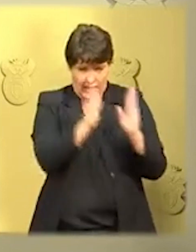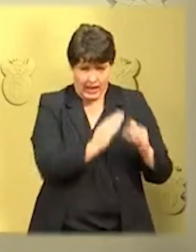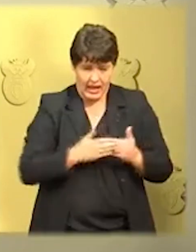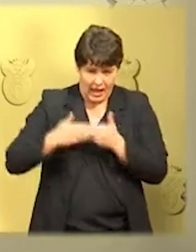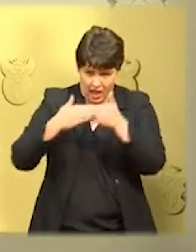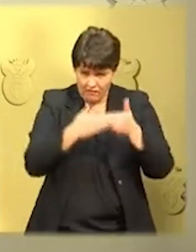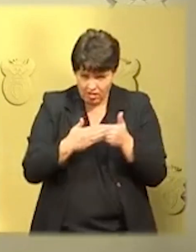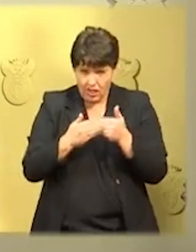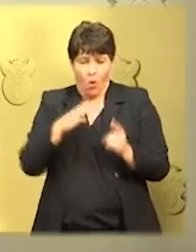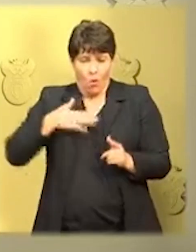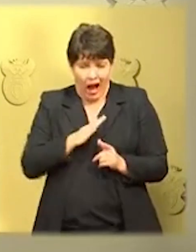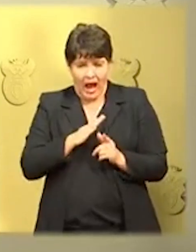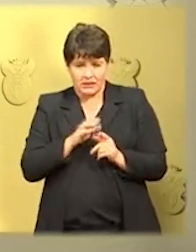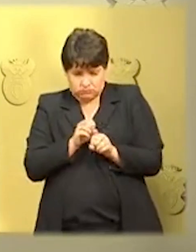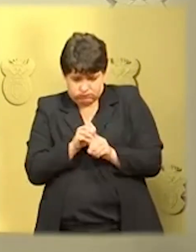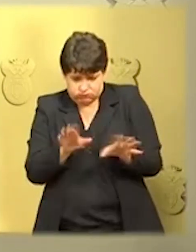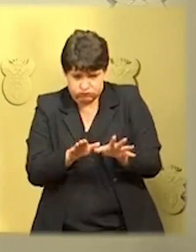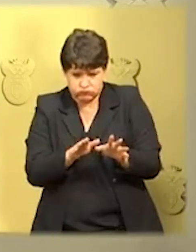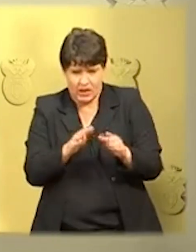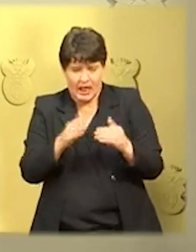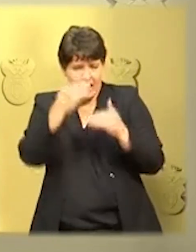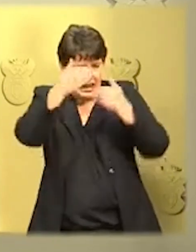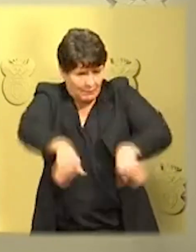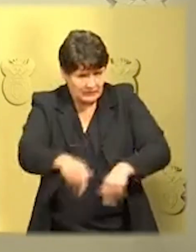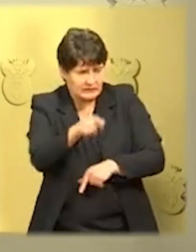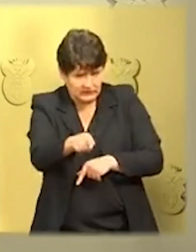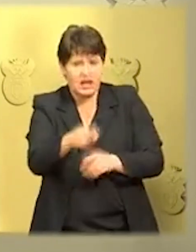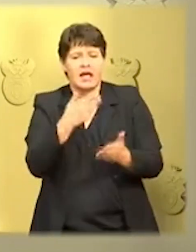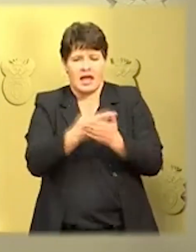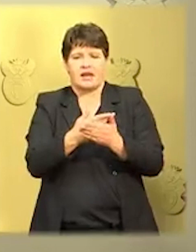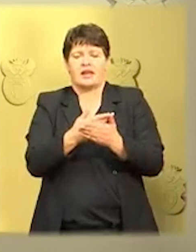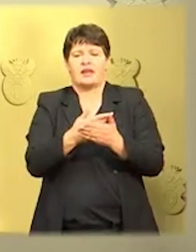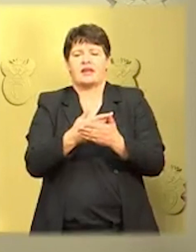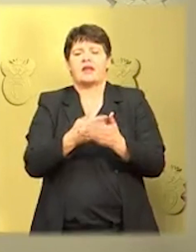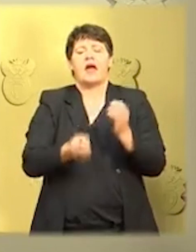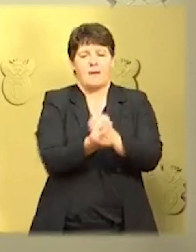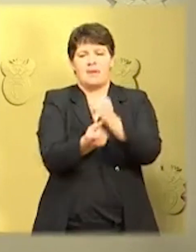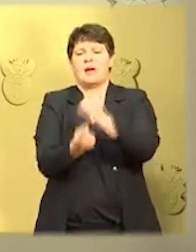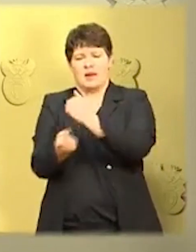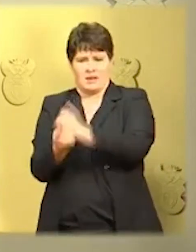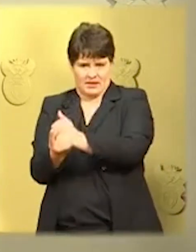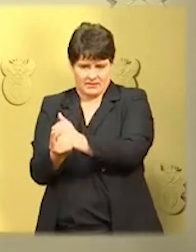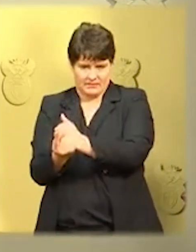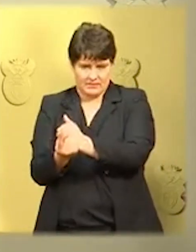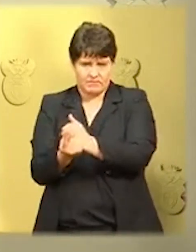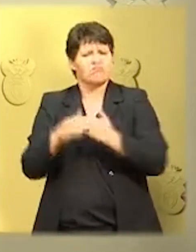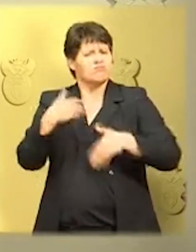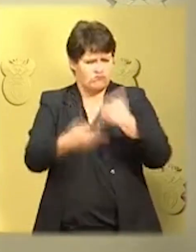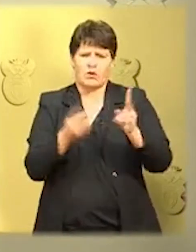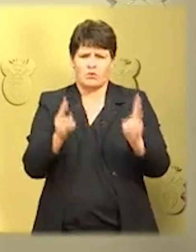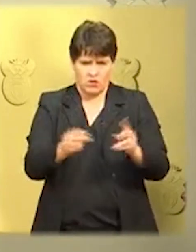transmission and outbreaks. Some businesses will be allowed to resume operations